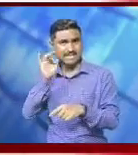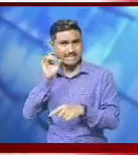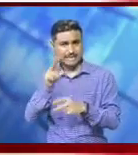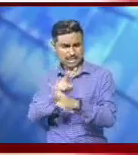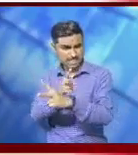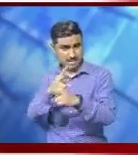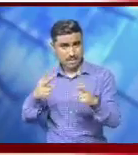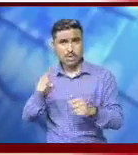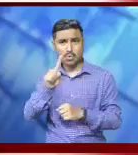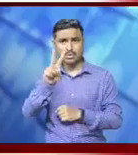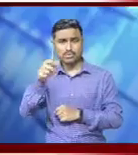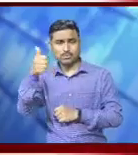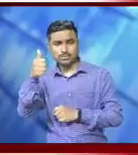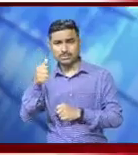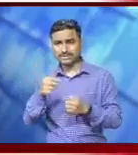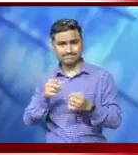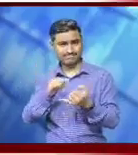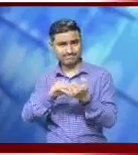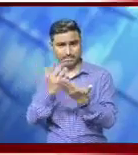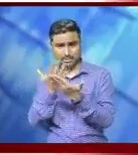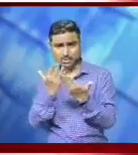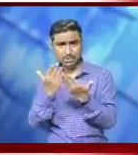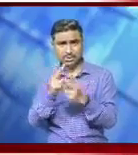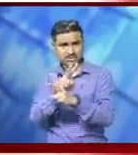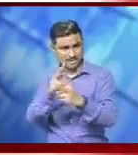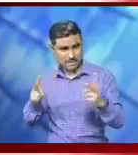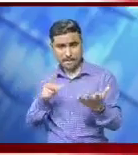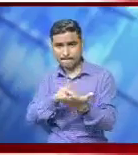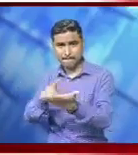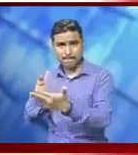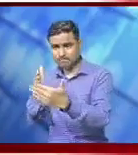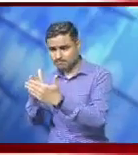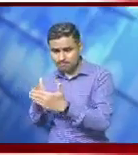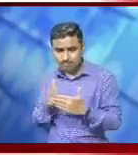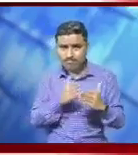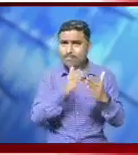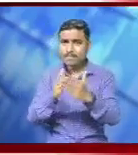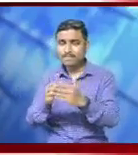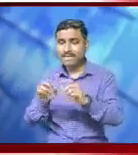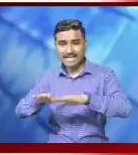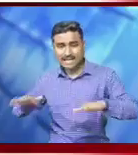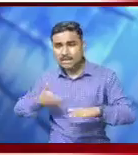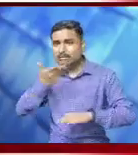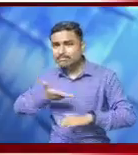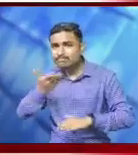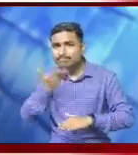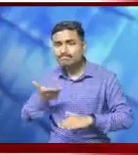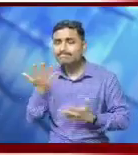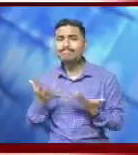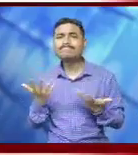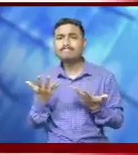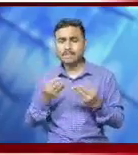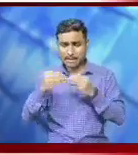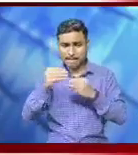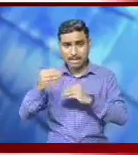for the 126 schools across the district. Two trained professionals from the NGO visited the schools